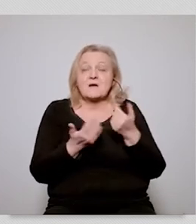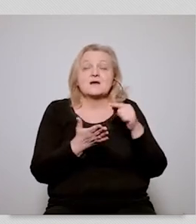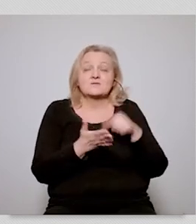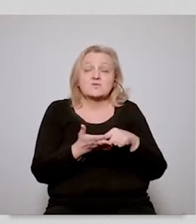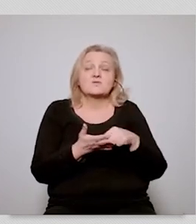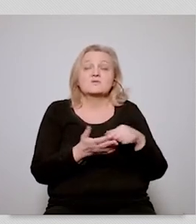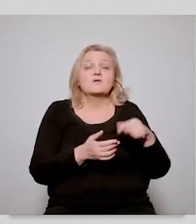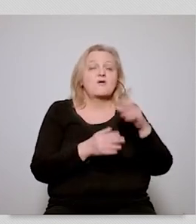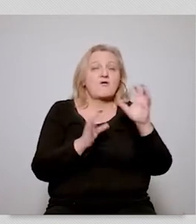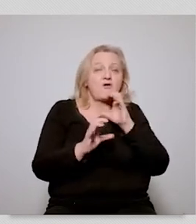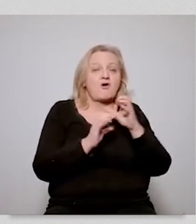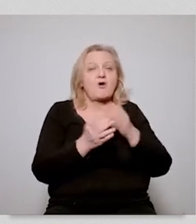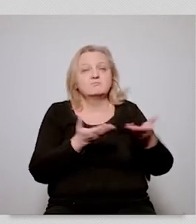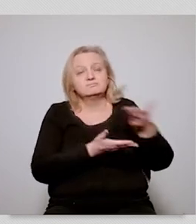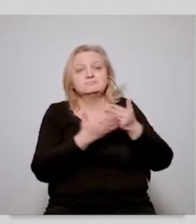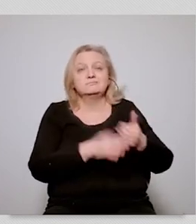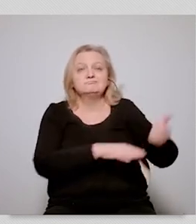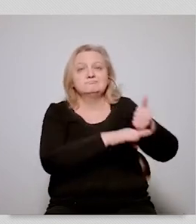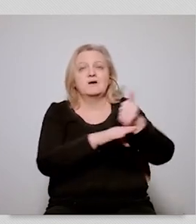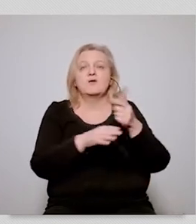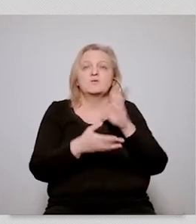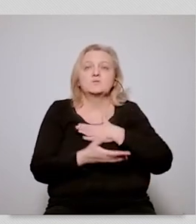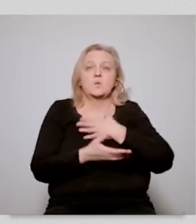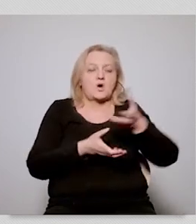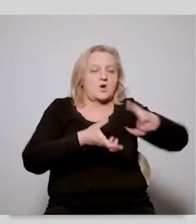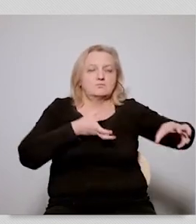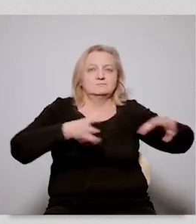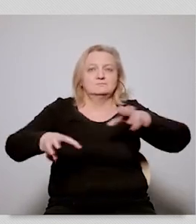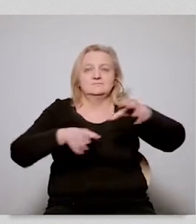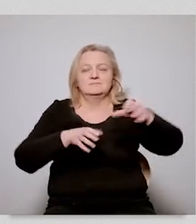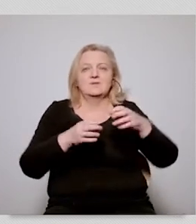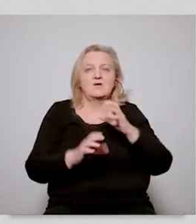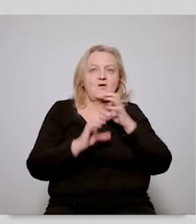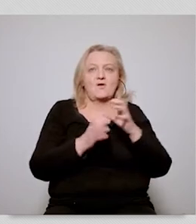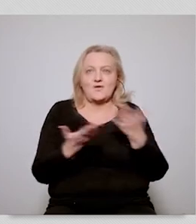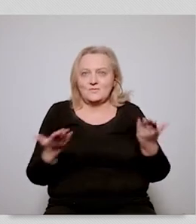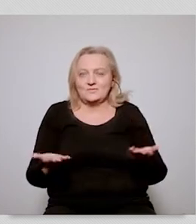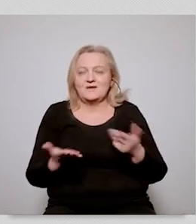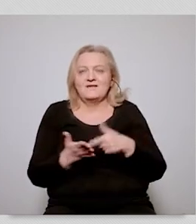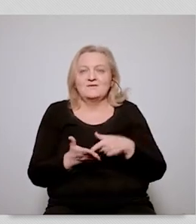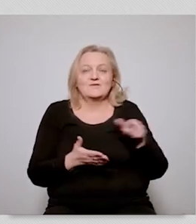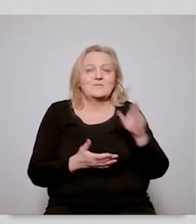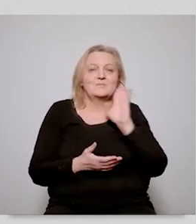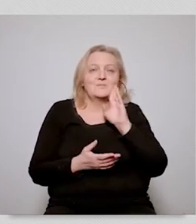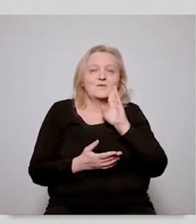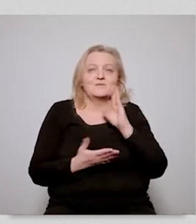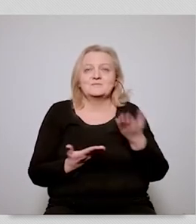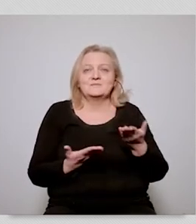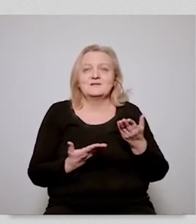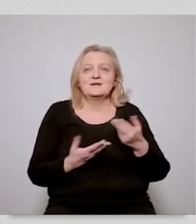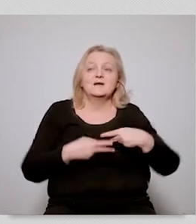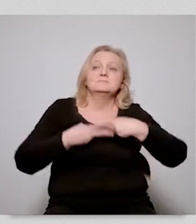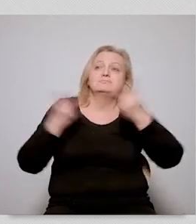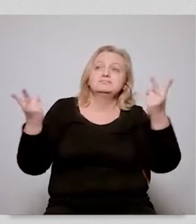the different members of the european commission actually operate within their individual bubbles and